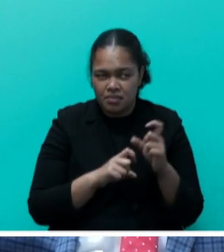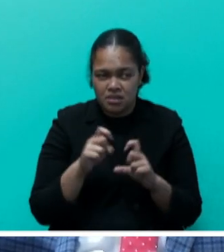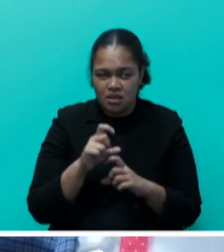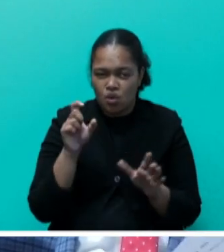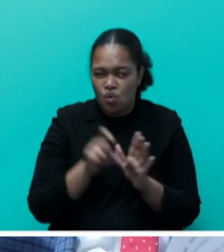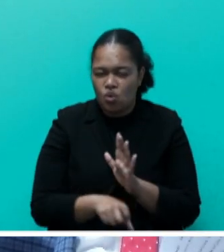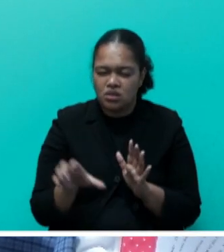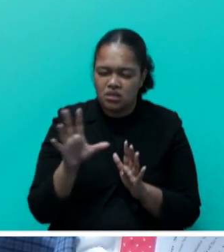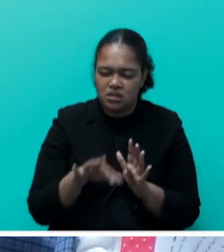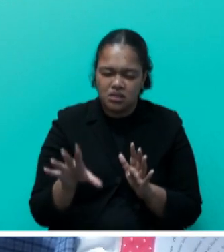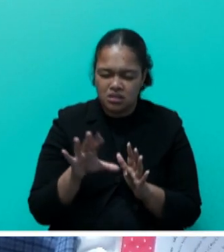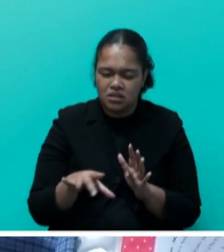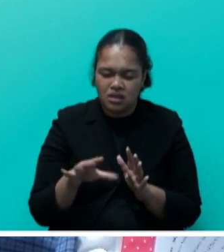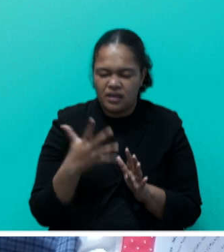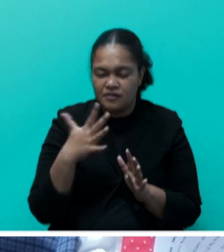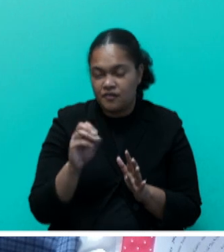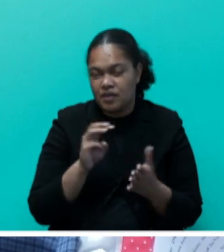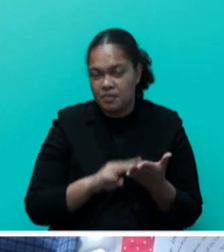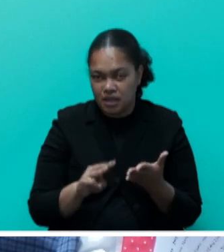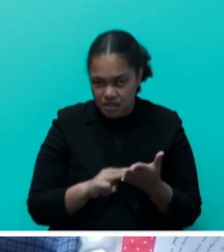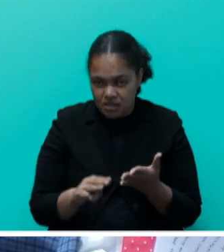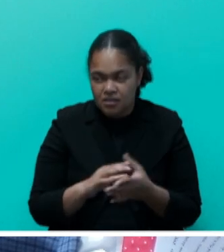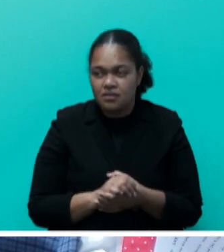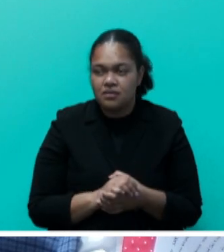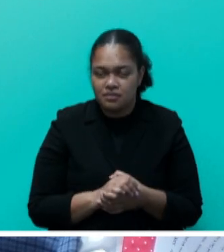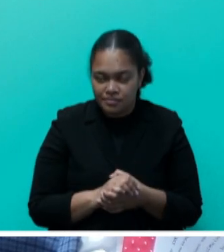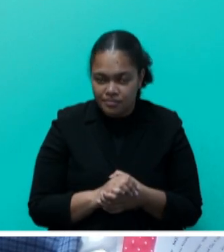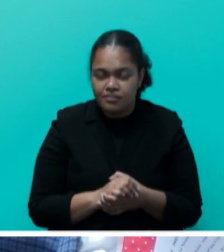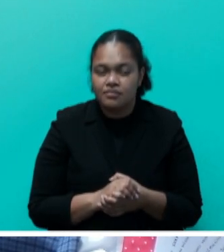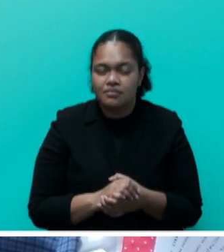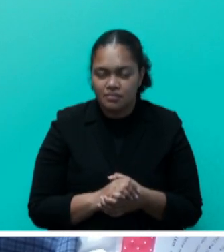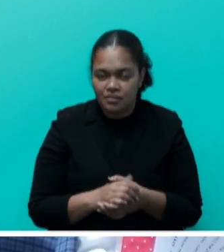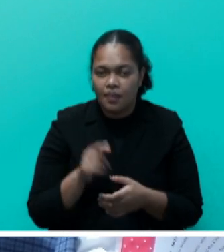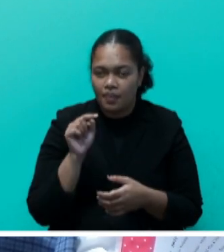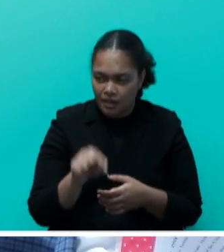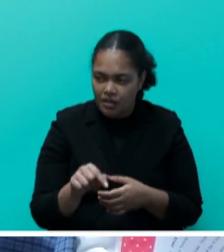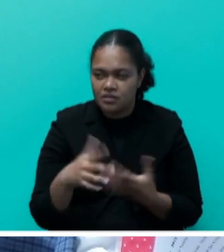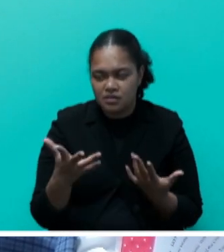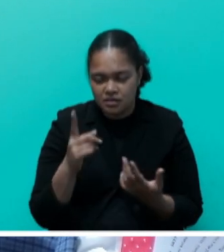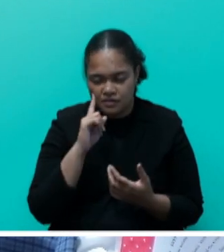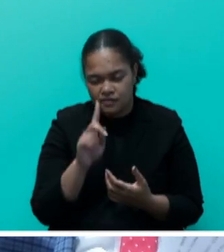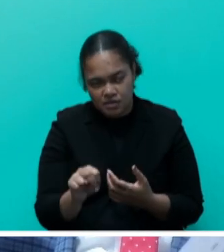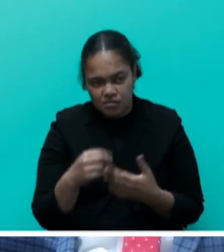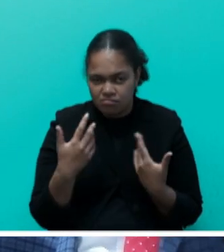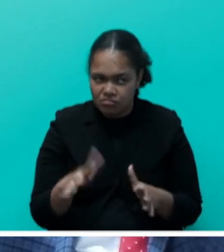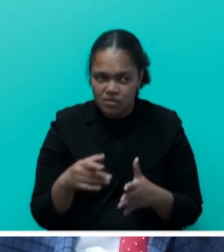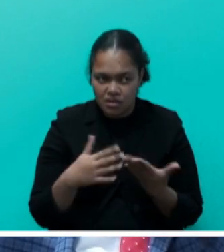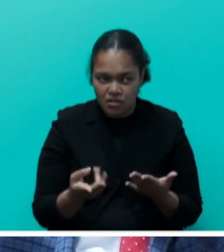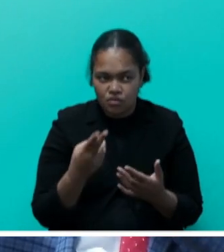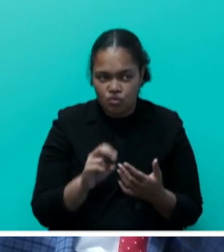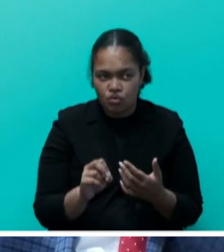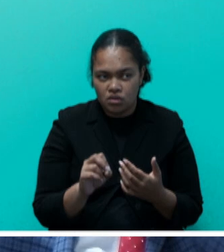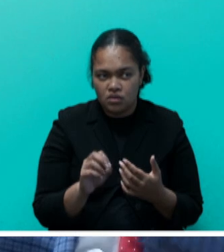about $15 million, and that has been tendered, and we're looking at 24 to 36